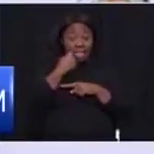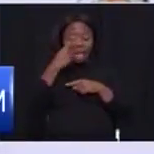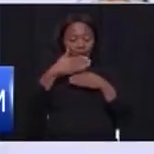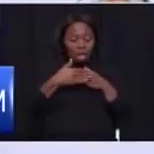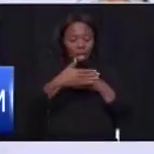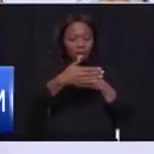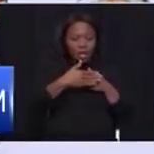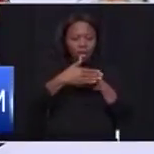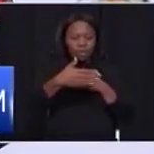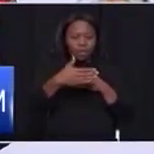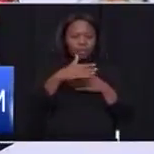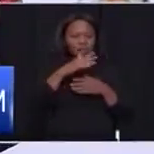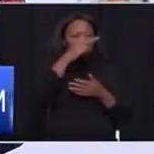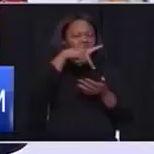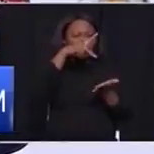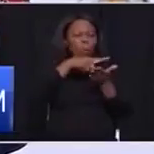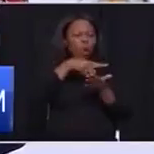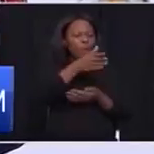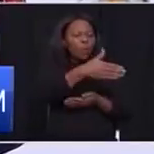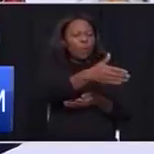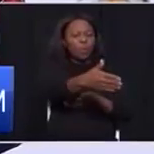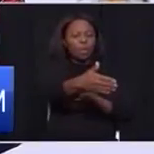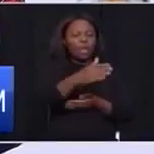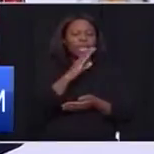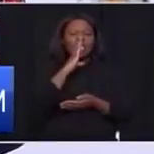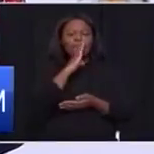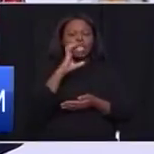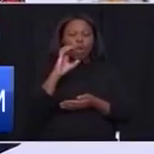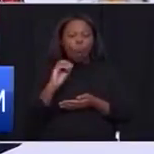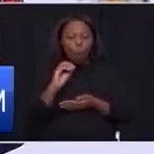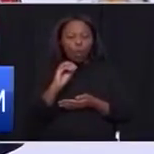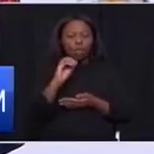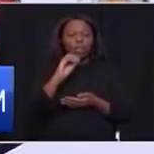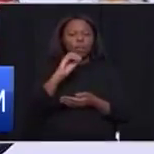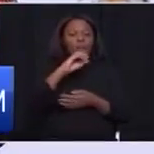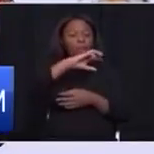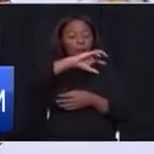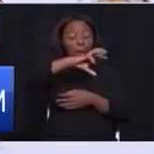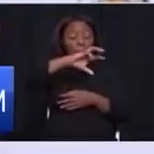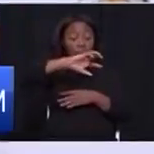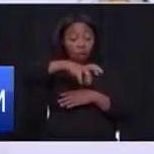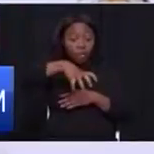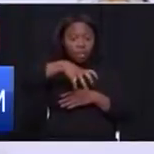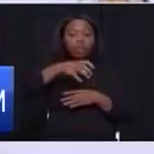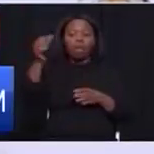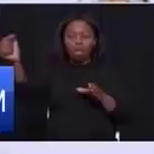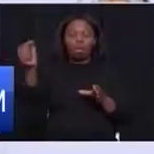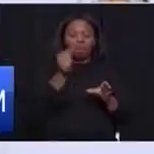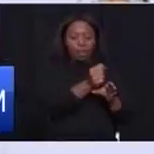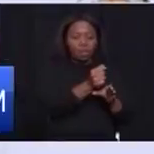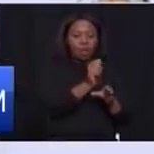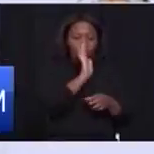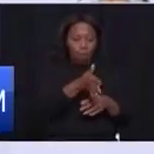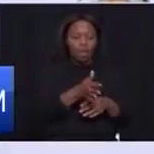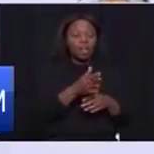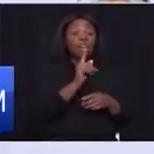vacancies of CEOs. In fact, all CEOs in the province will be appointed in the first